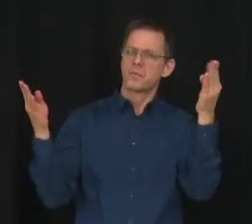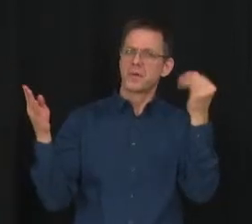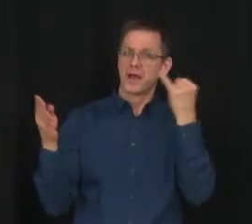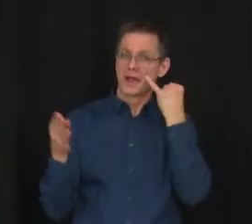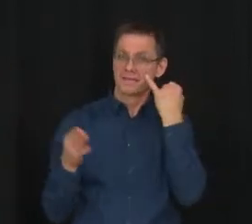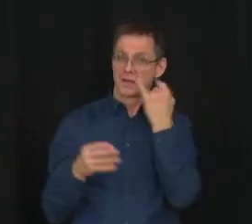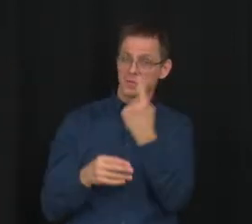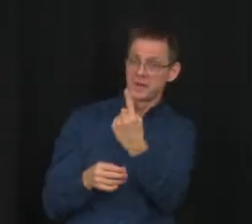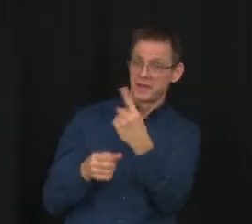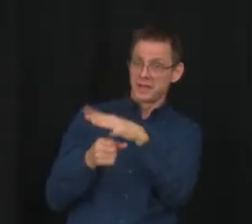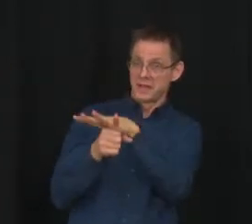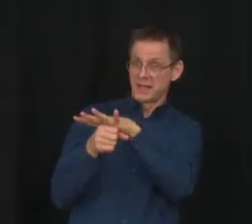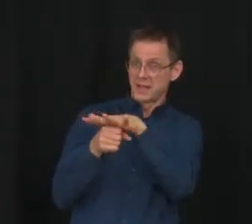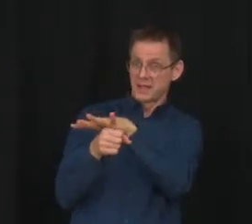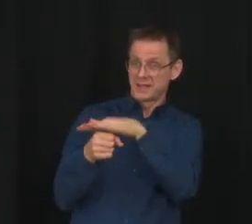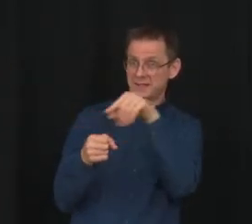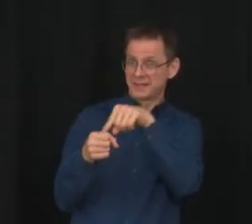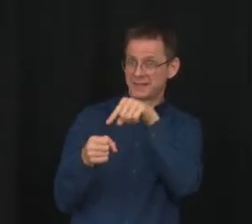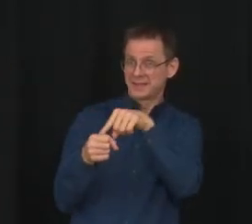to return to in-class learning.